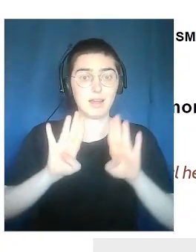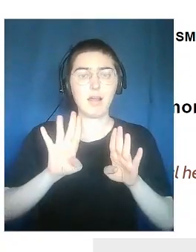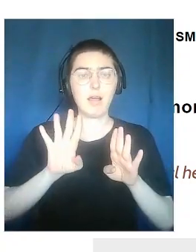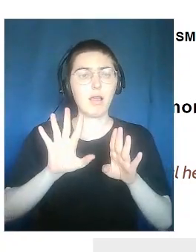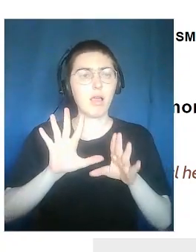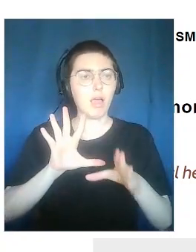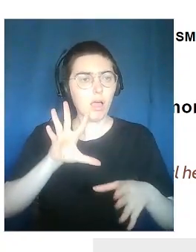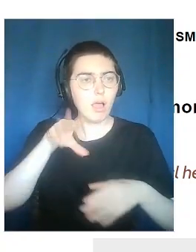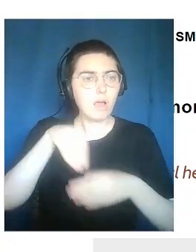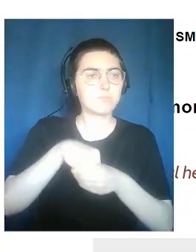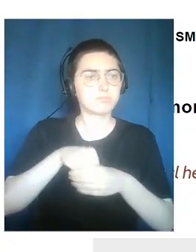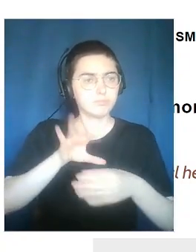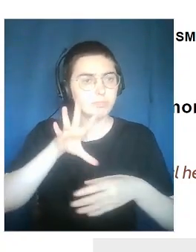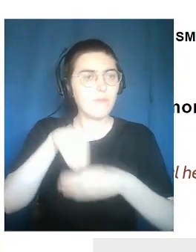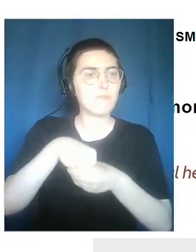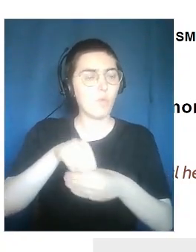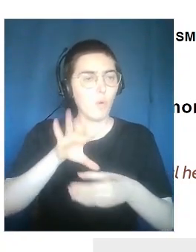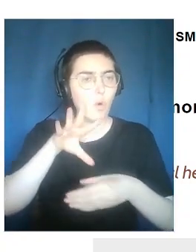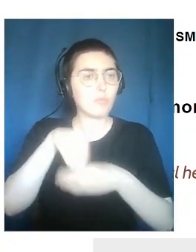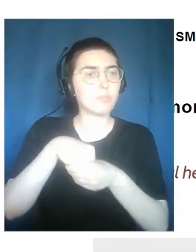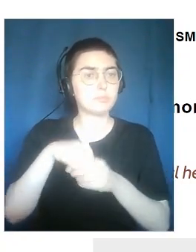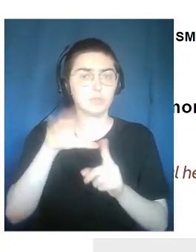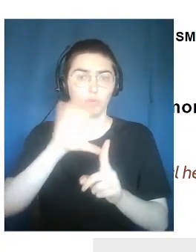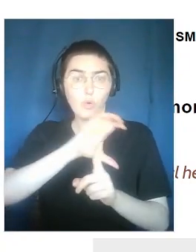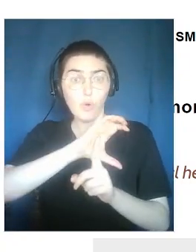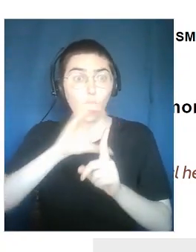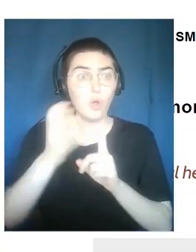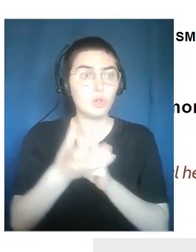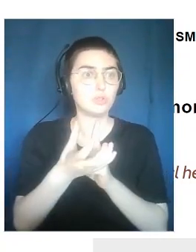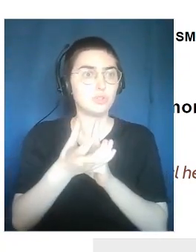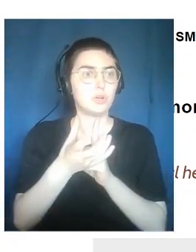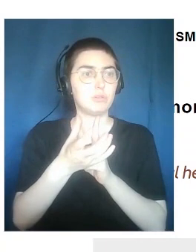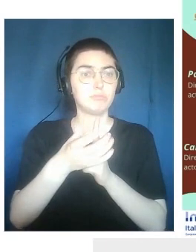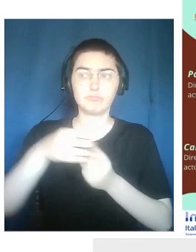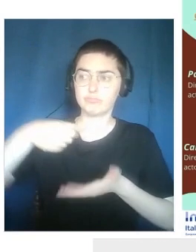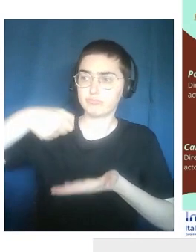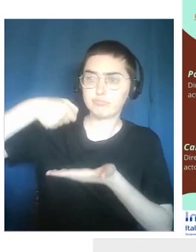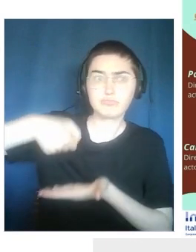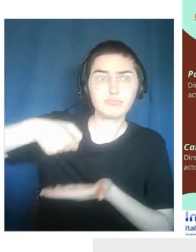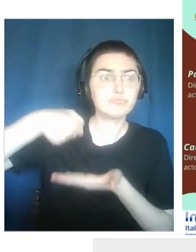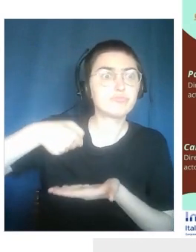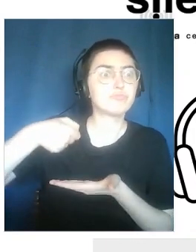practices and to the promotion of cultural heritage.